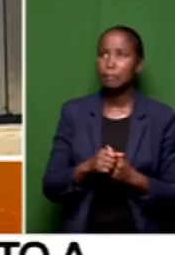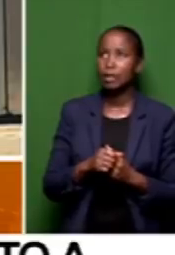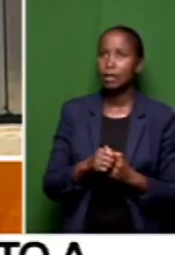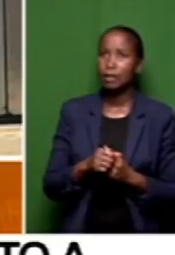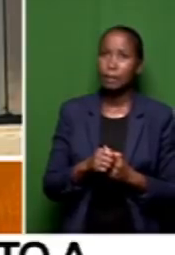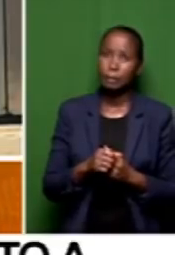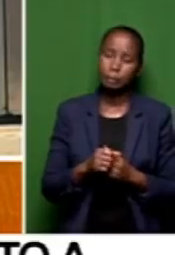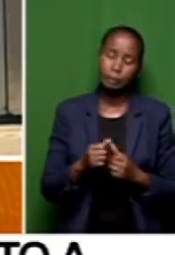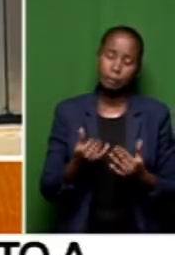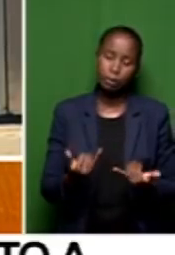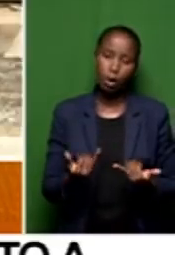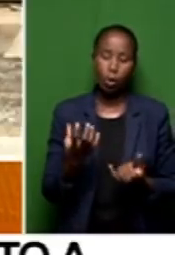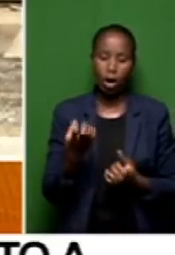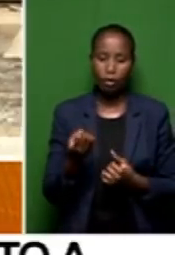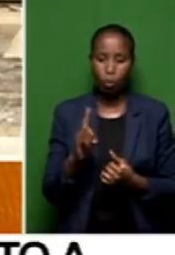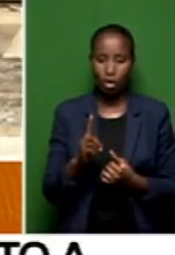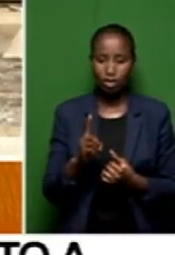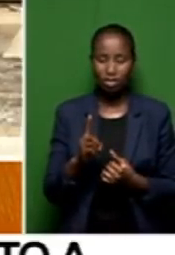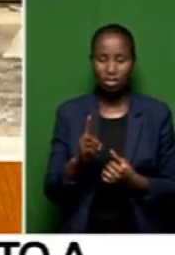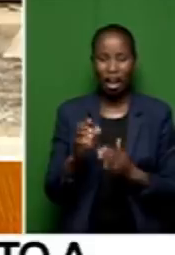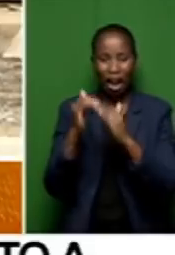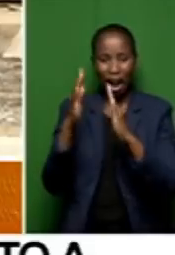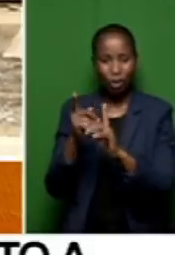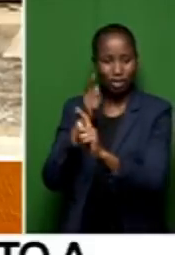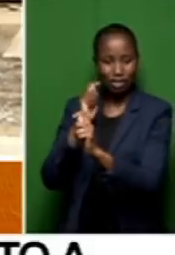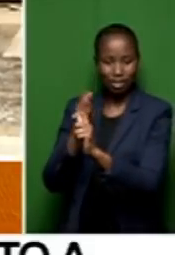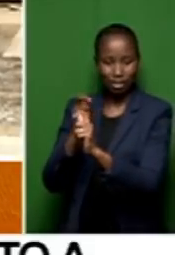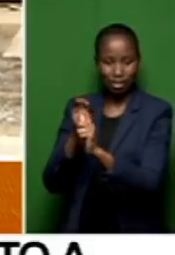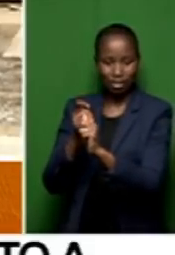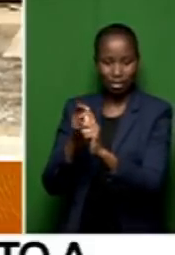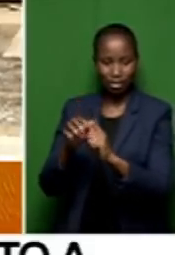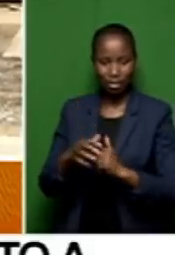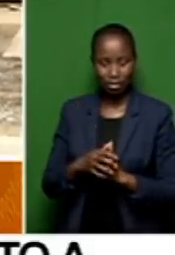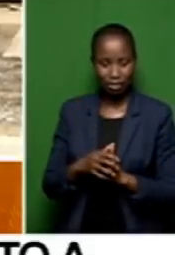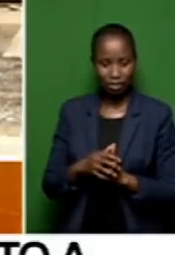human settlements. You need